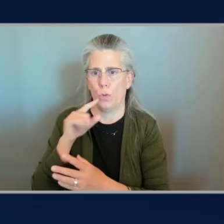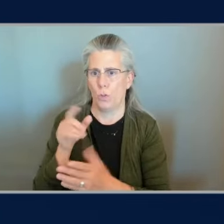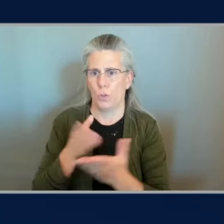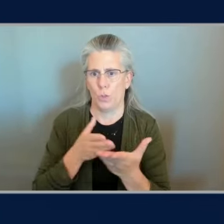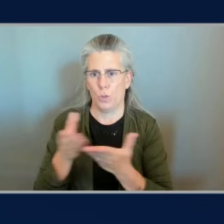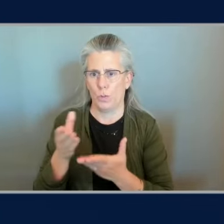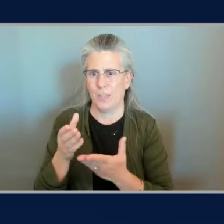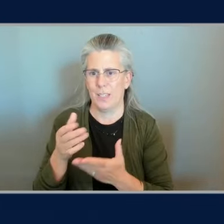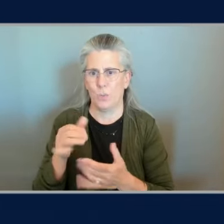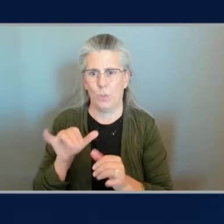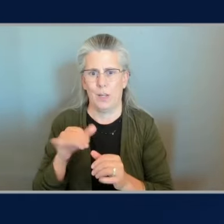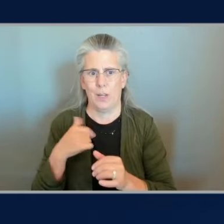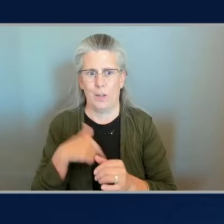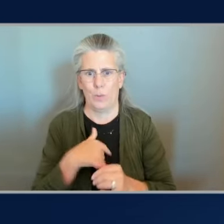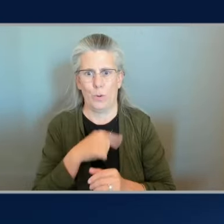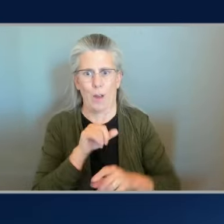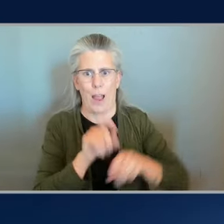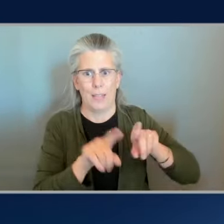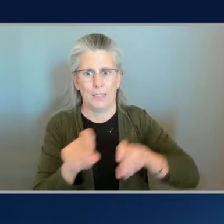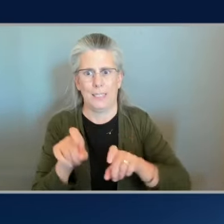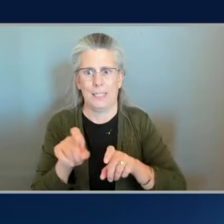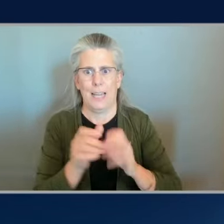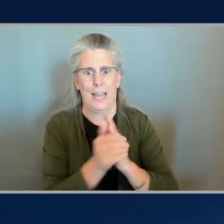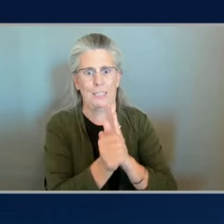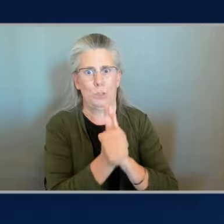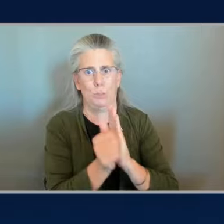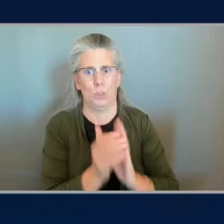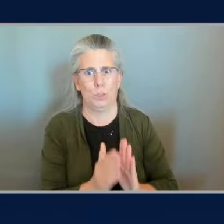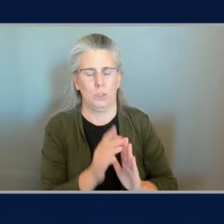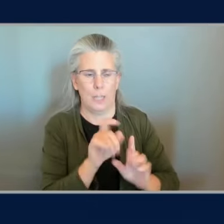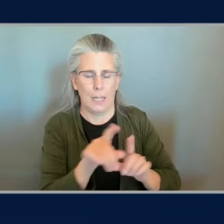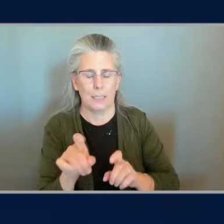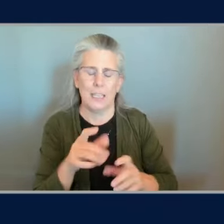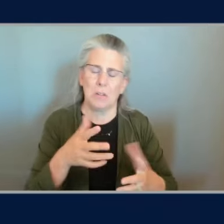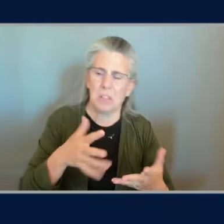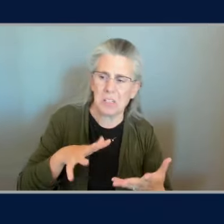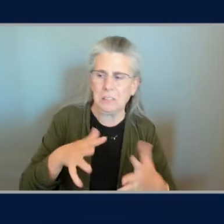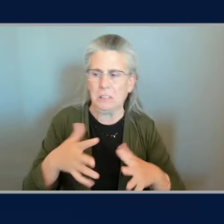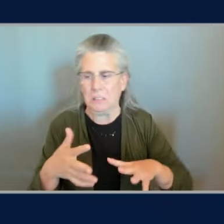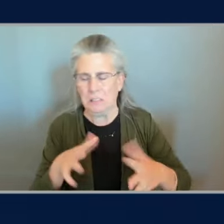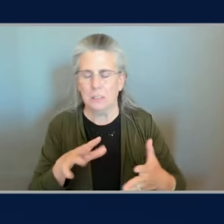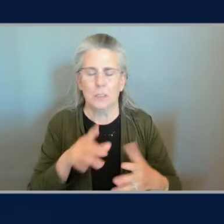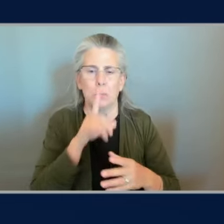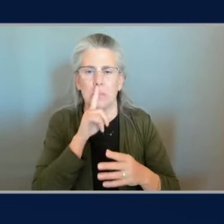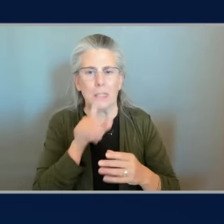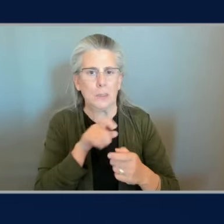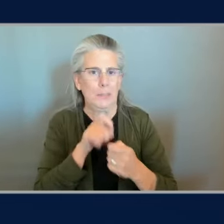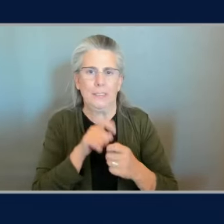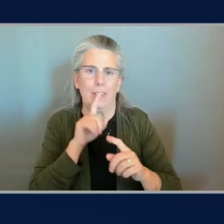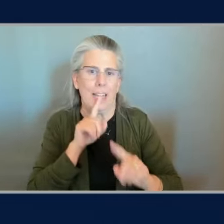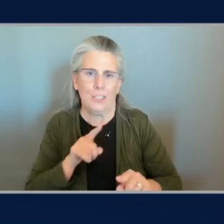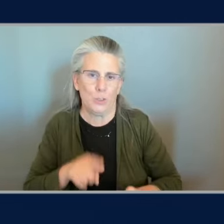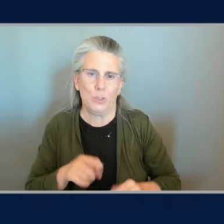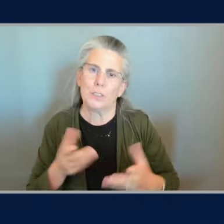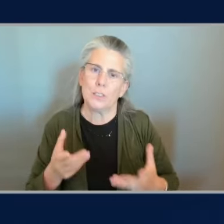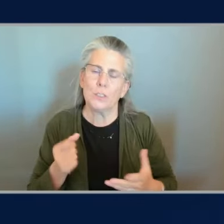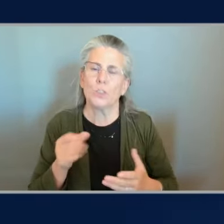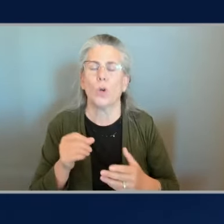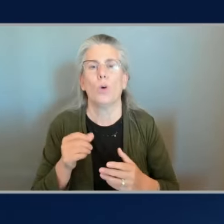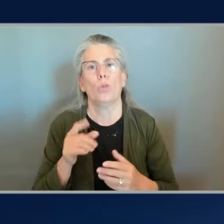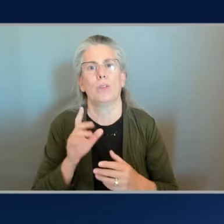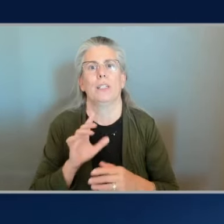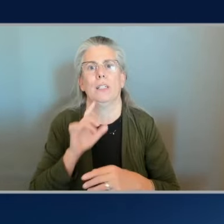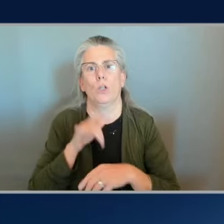yeah let's try this so we were very experimental we were you know very early adopter of uh the technology with